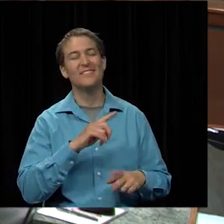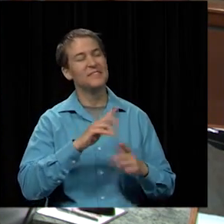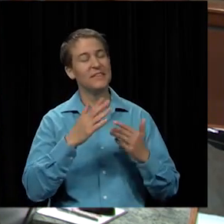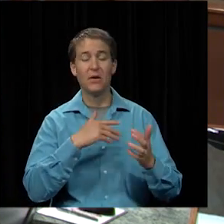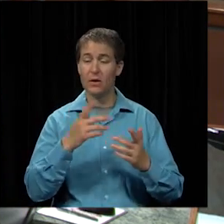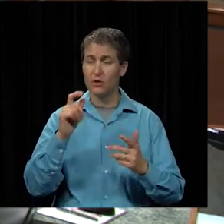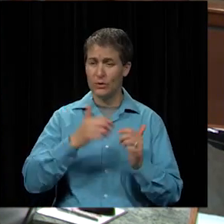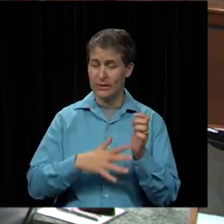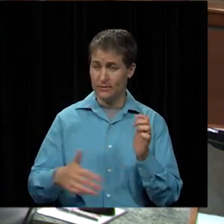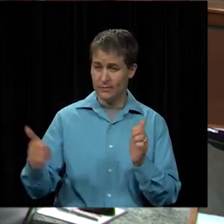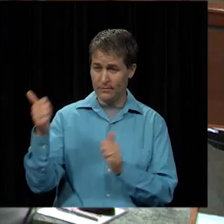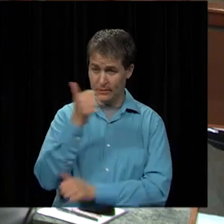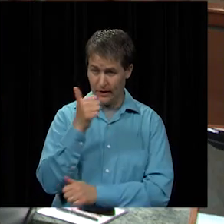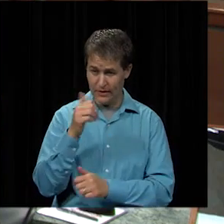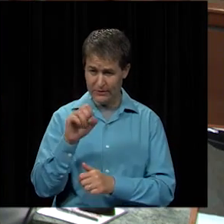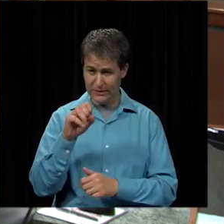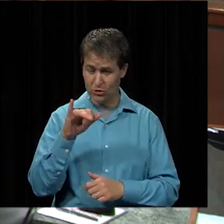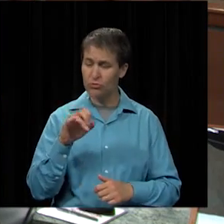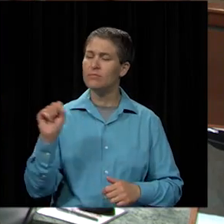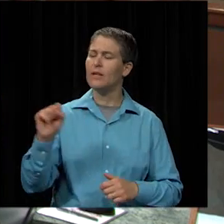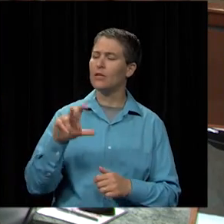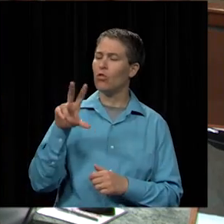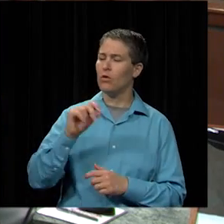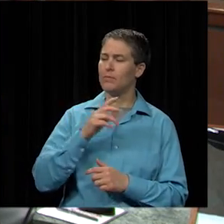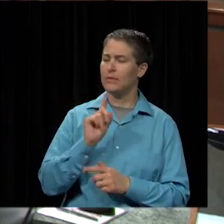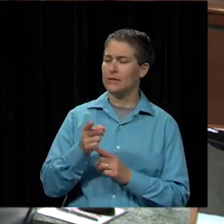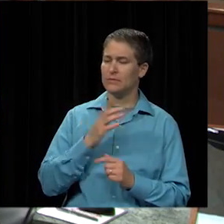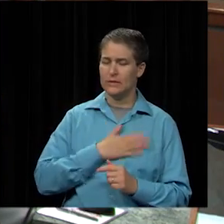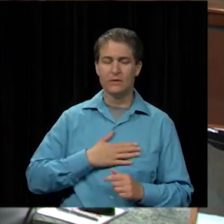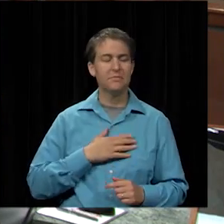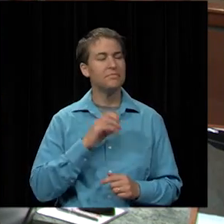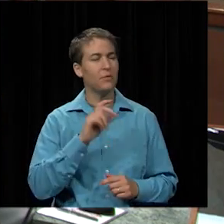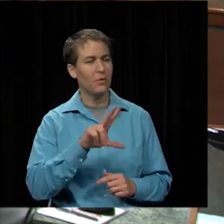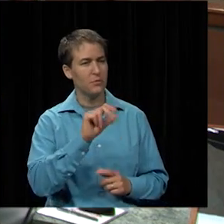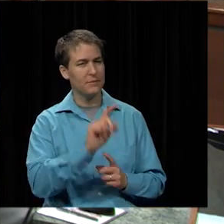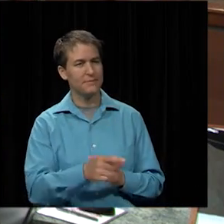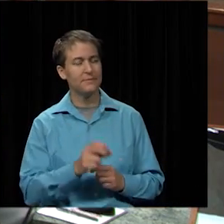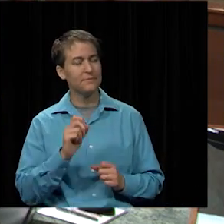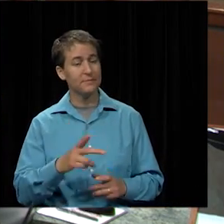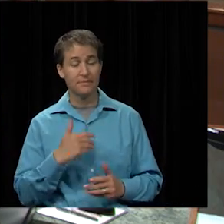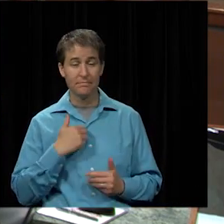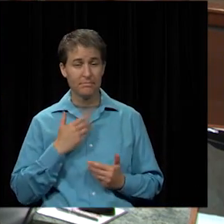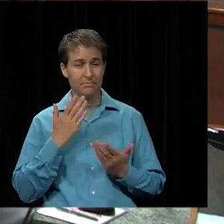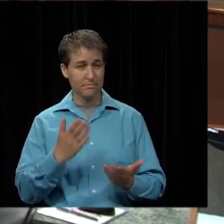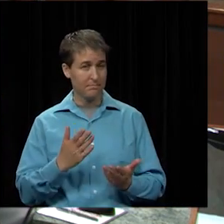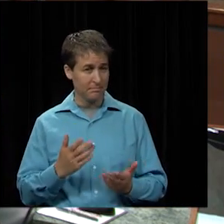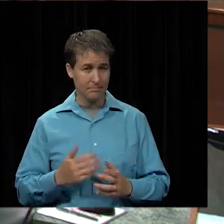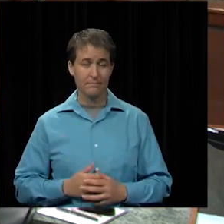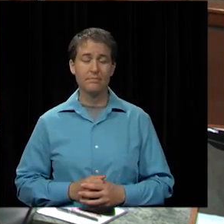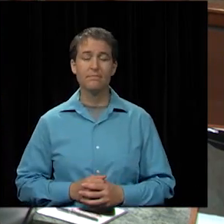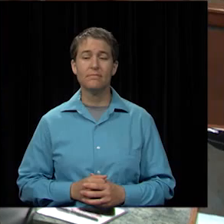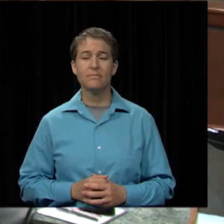we need an executive session? We do. 30 minutes, please. 30 minutes. Okay. I would entertain a motion.